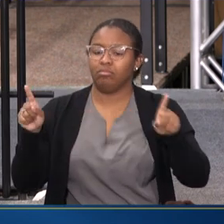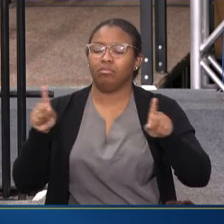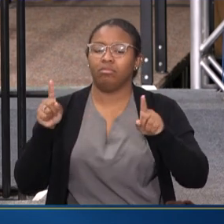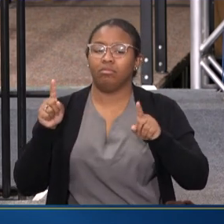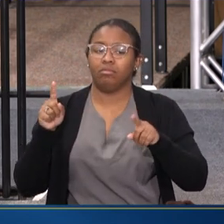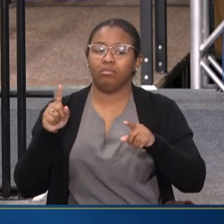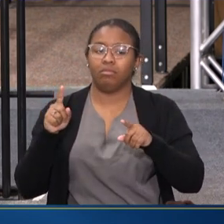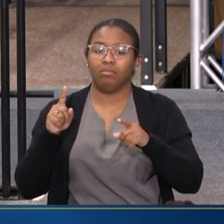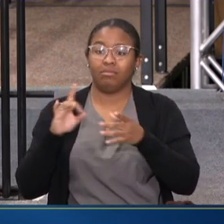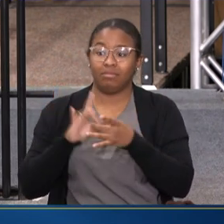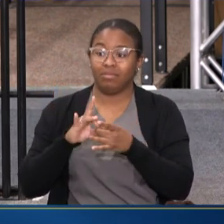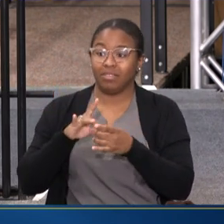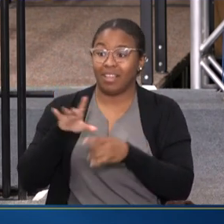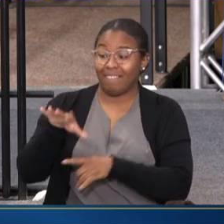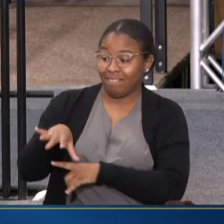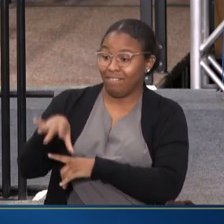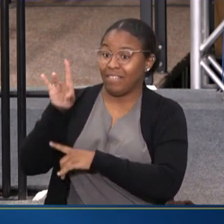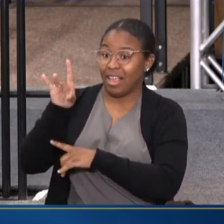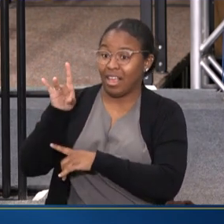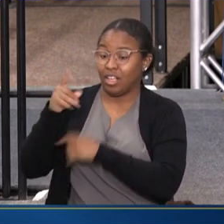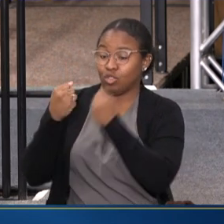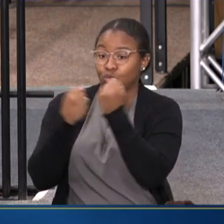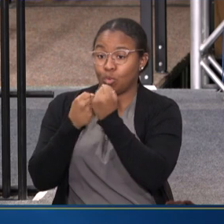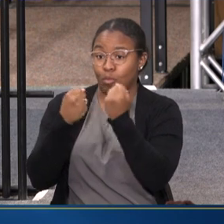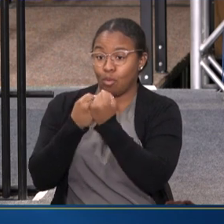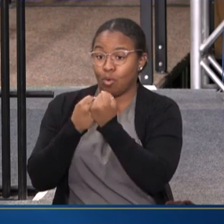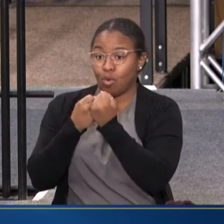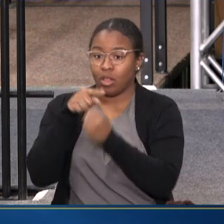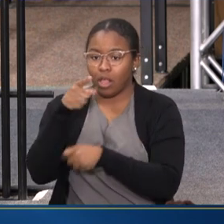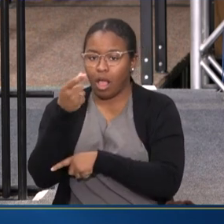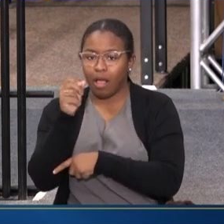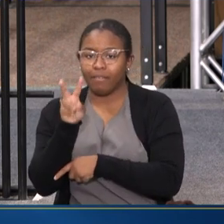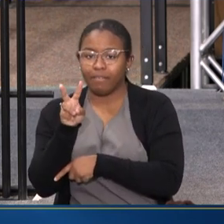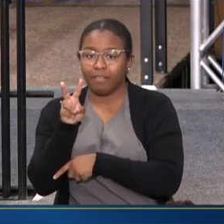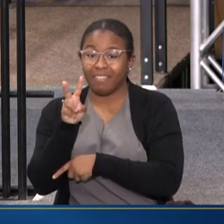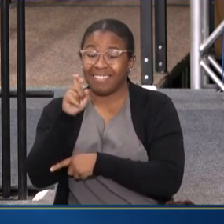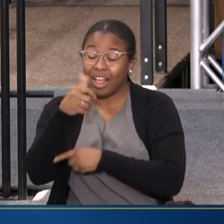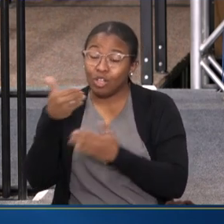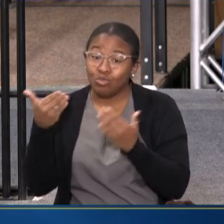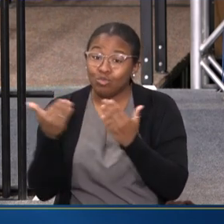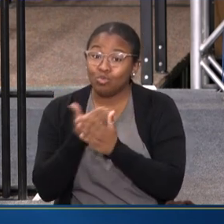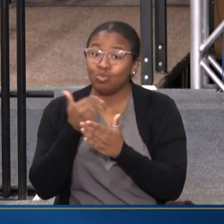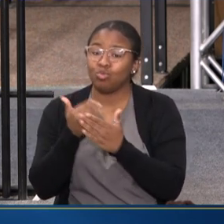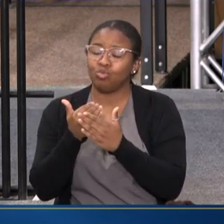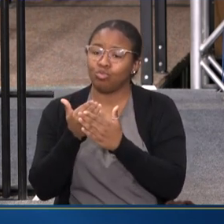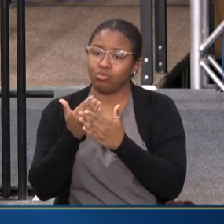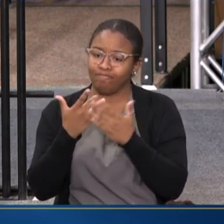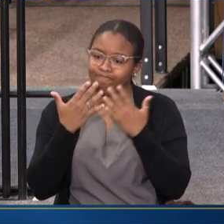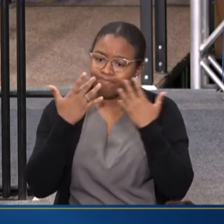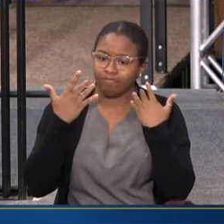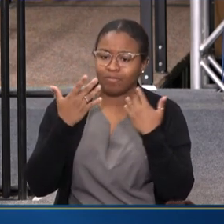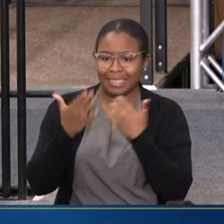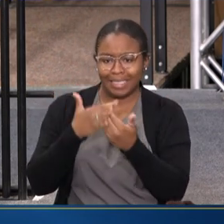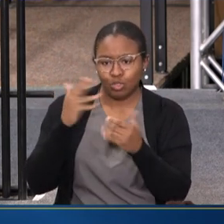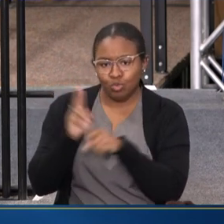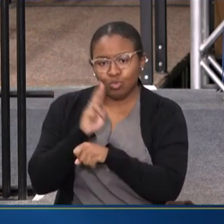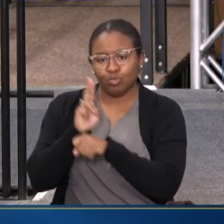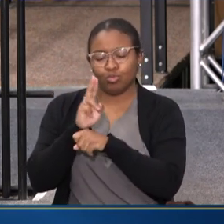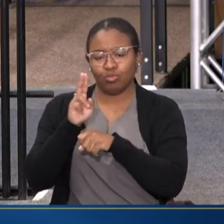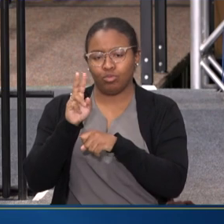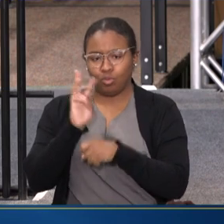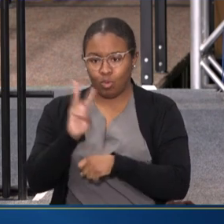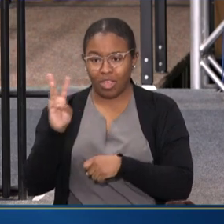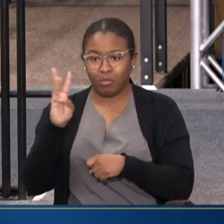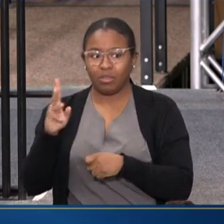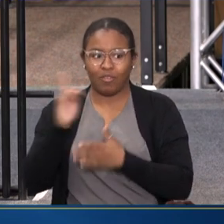FINDSUPPORT.GOV. IT'S A NEW USER-FRIENDLY WEBSITE WHICH IS DESIGNED FOR THE